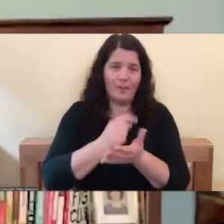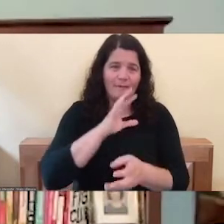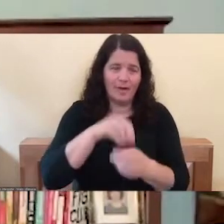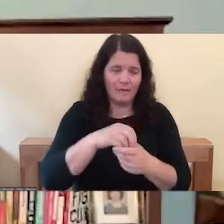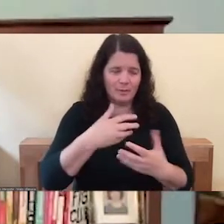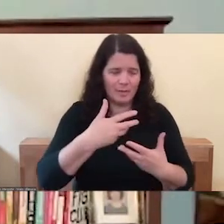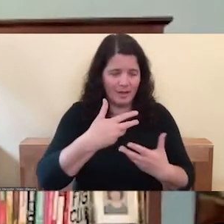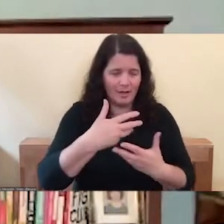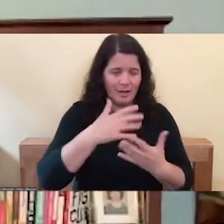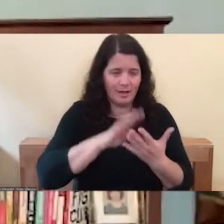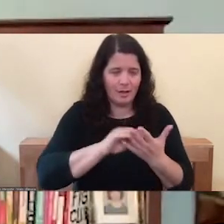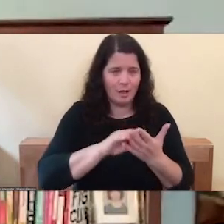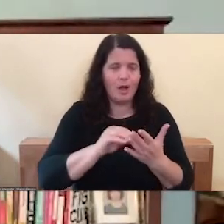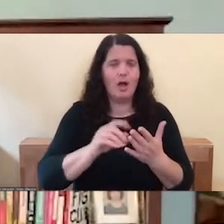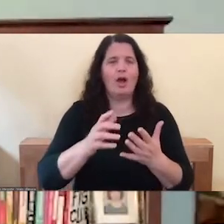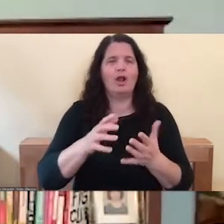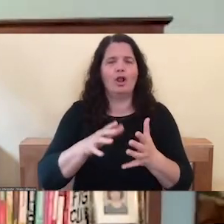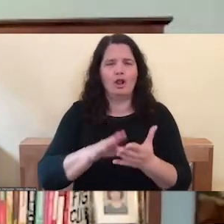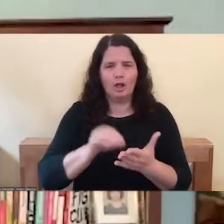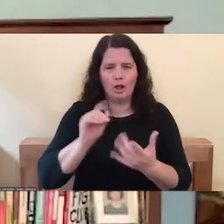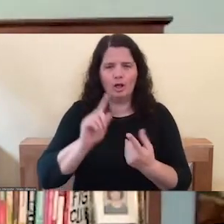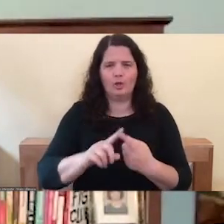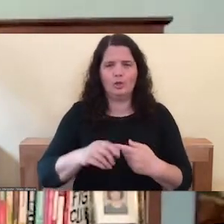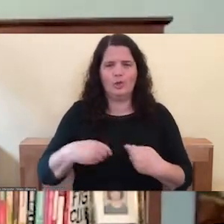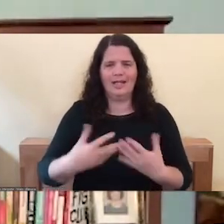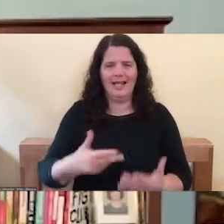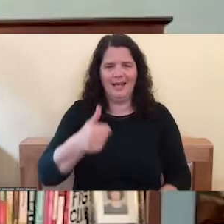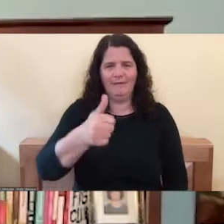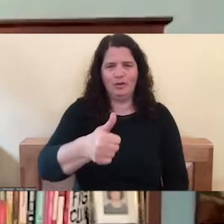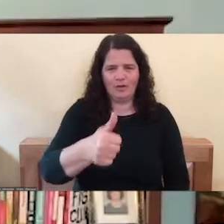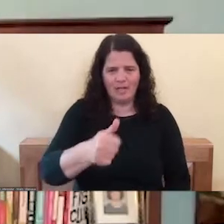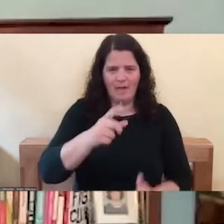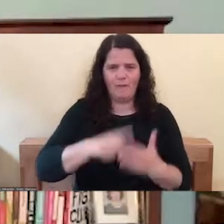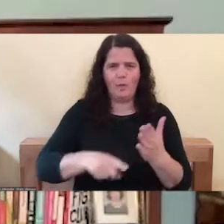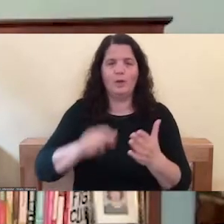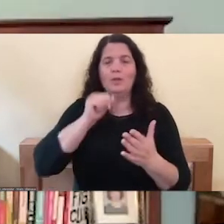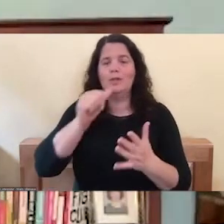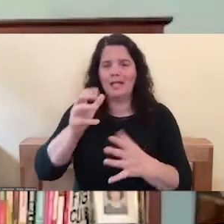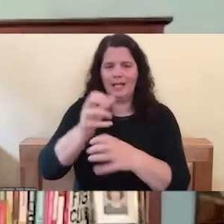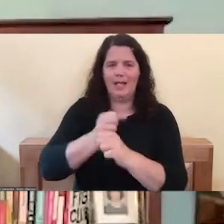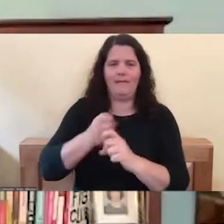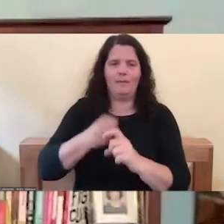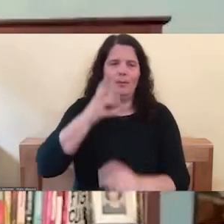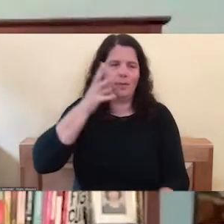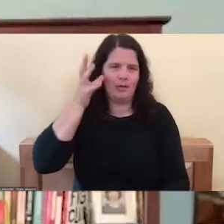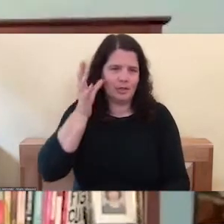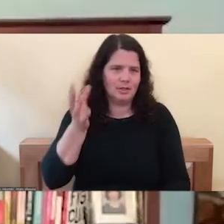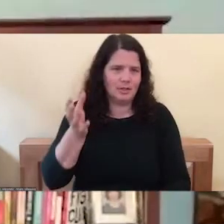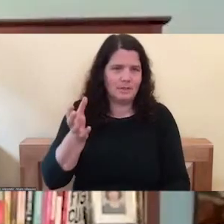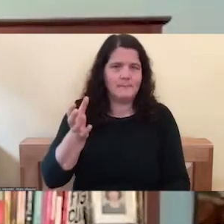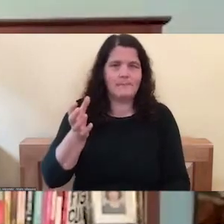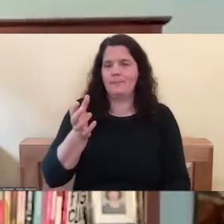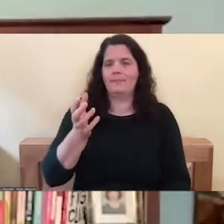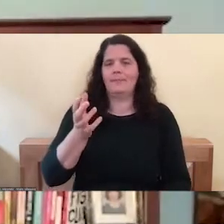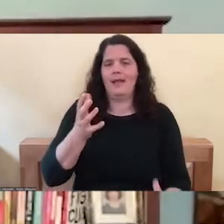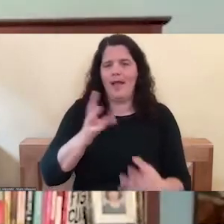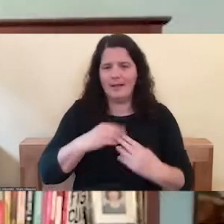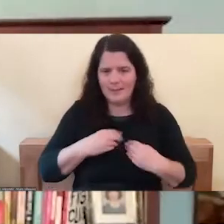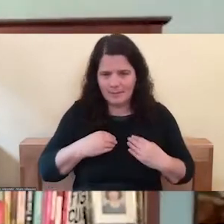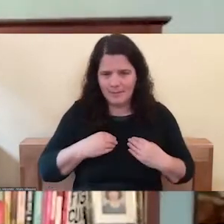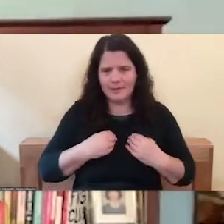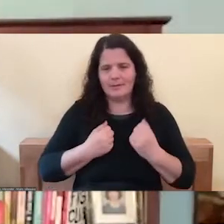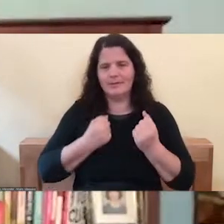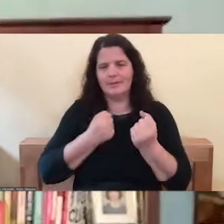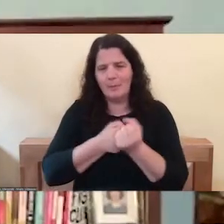yourself what you didn't get from your parents, right. Give yourself that acceptance, that support, uh, and that warmth.